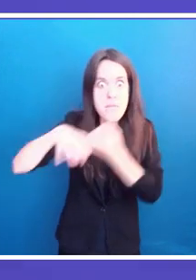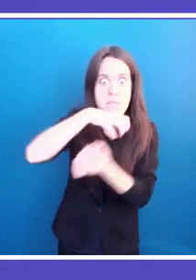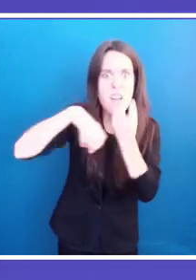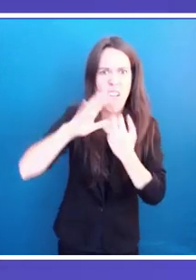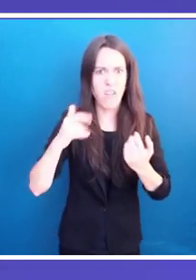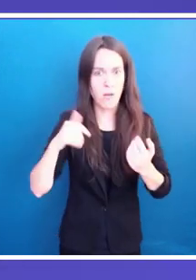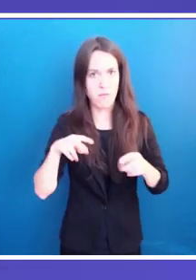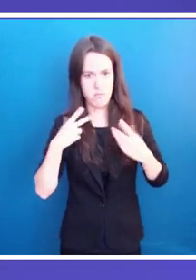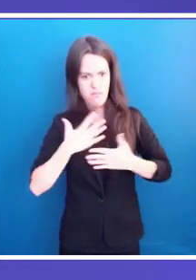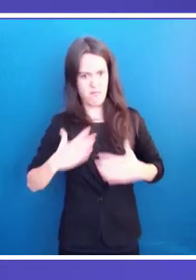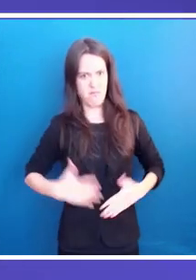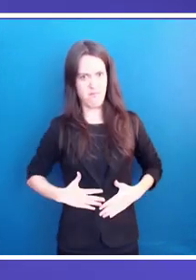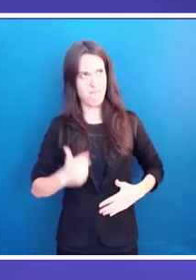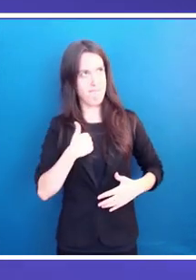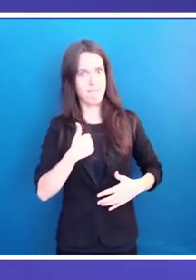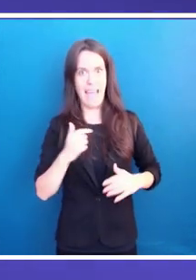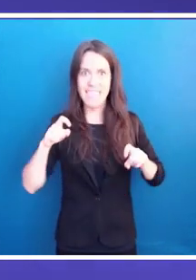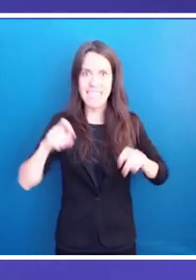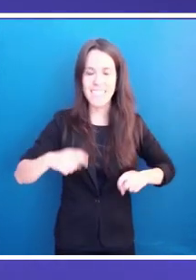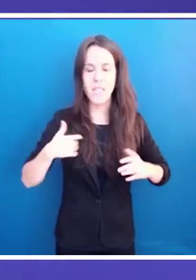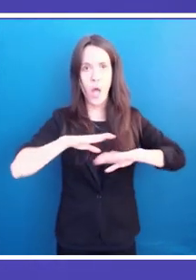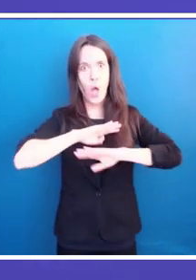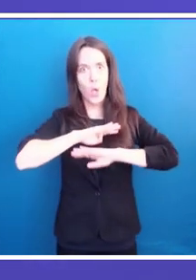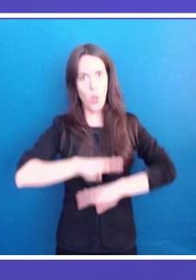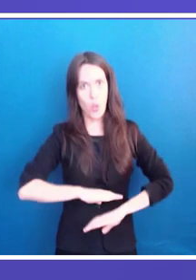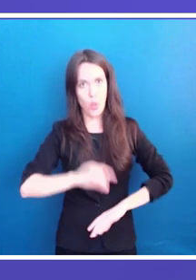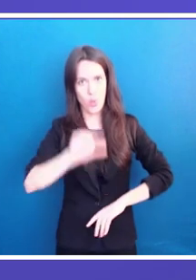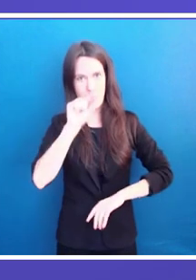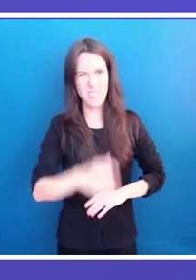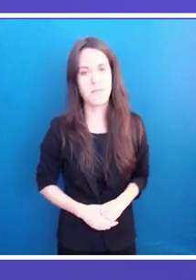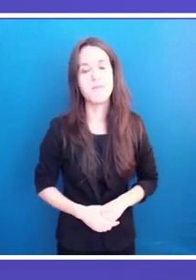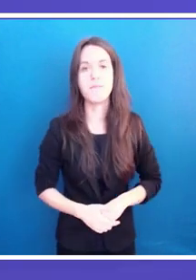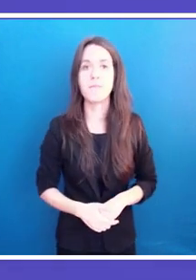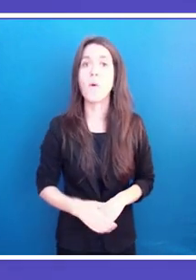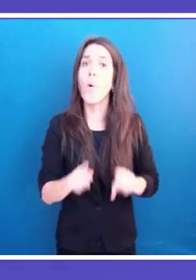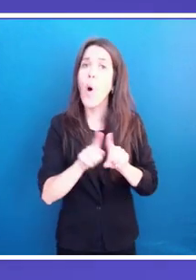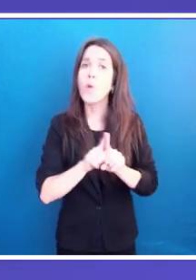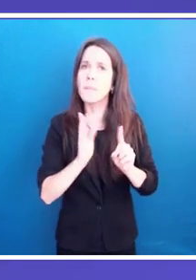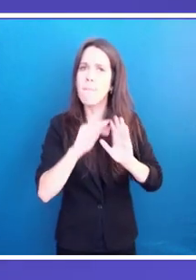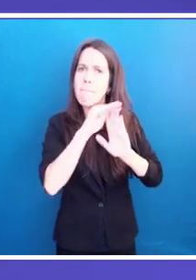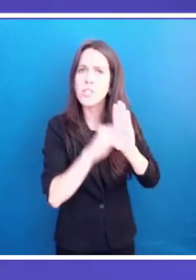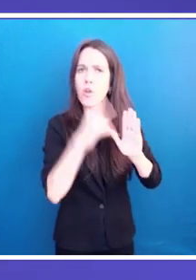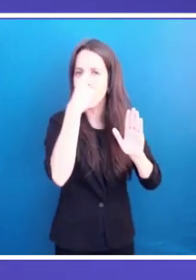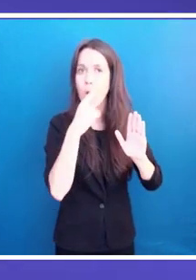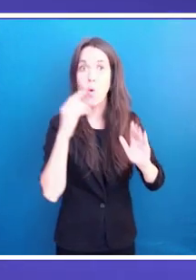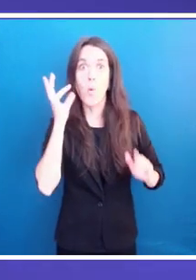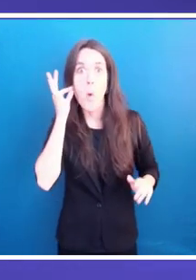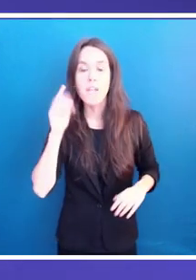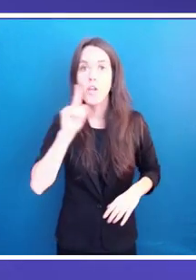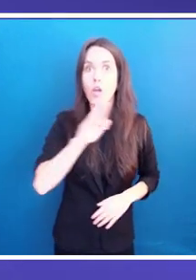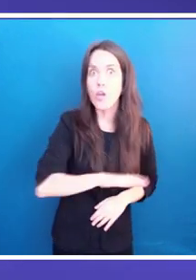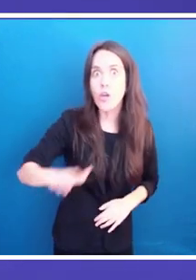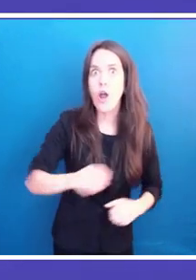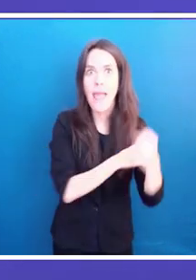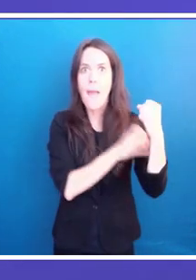to take measures to reinforce the autonomy of girls and women in the whole Mediterranean and